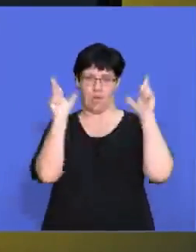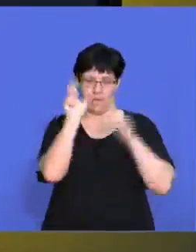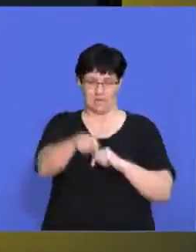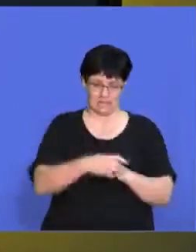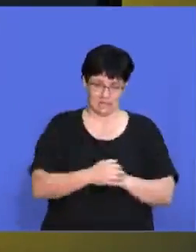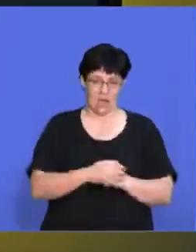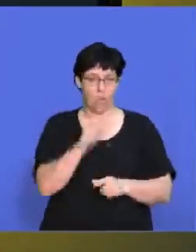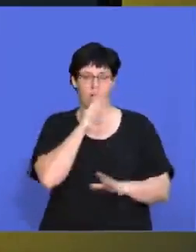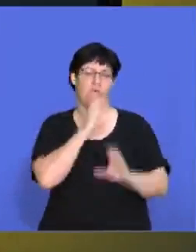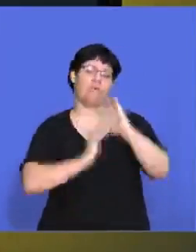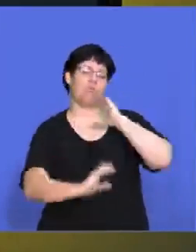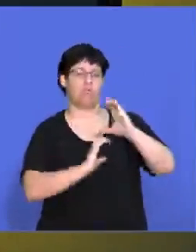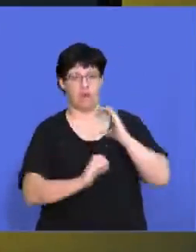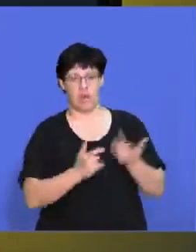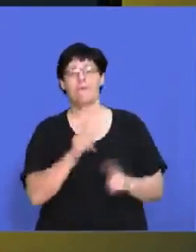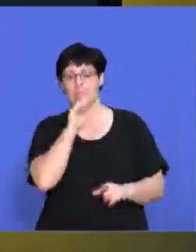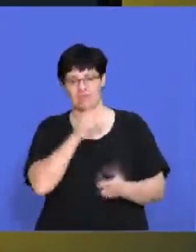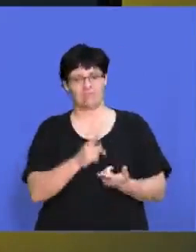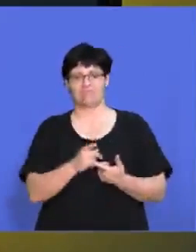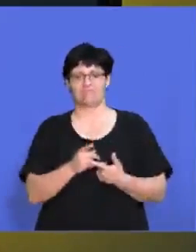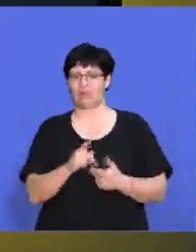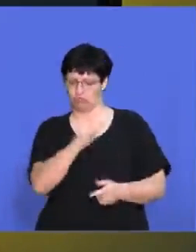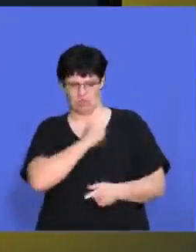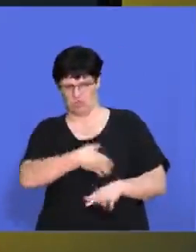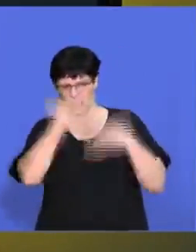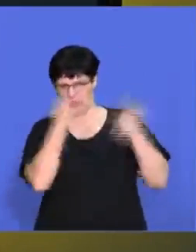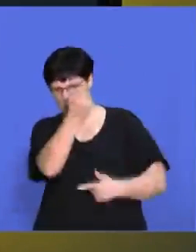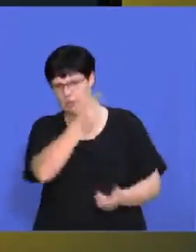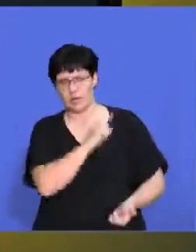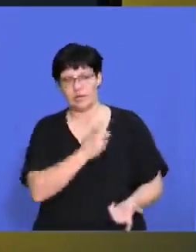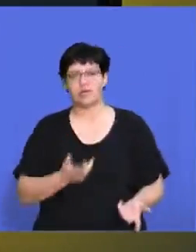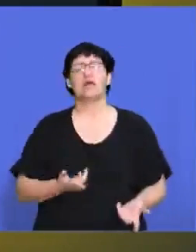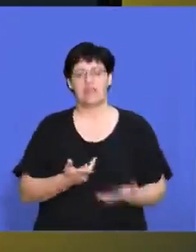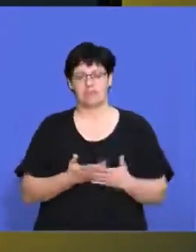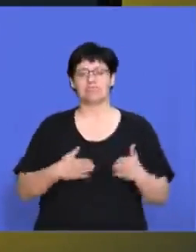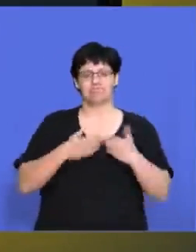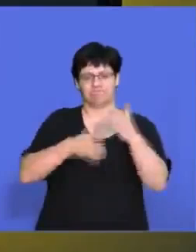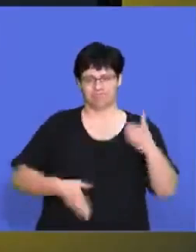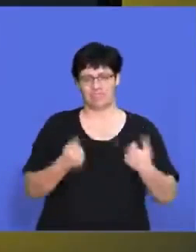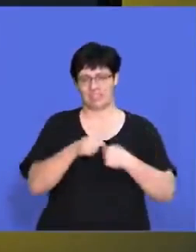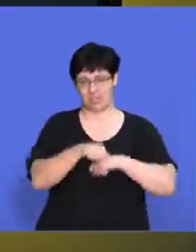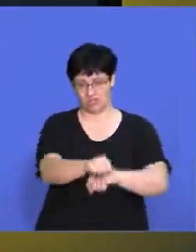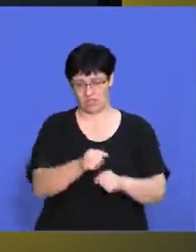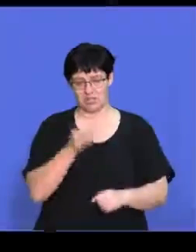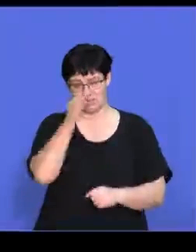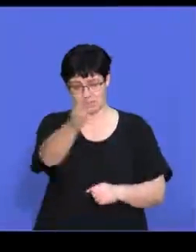miscommunication that can also lead to mistrust, which is going to hamper our strategy going forward.